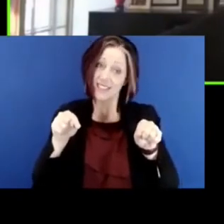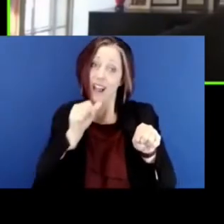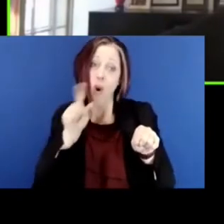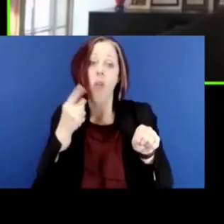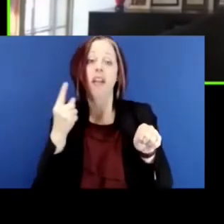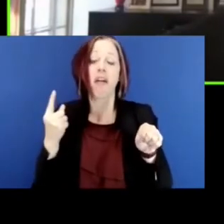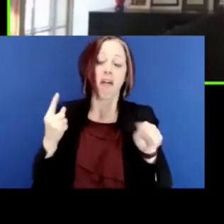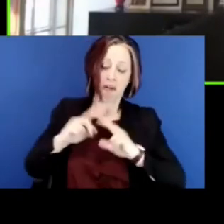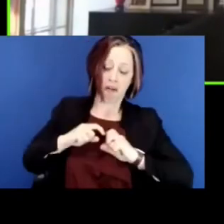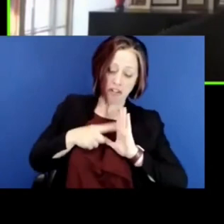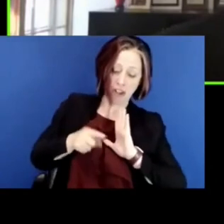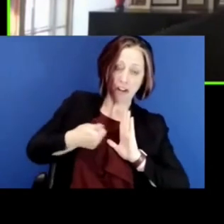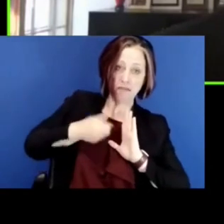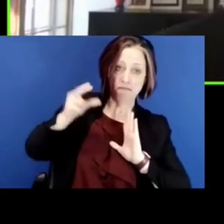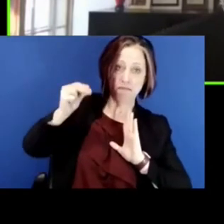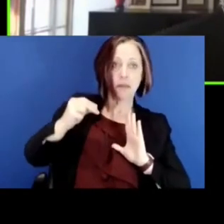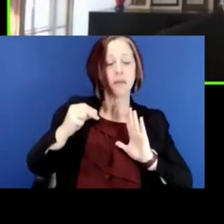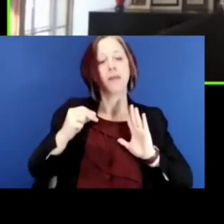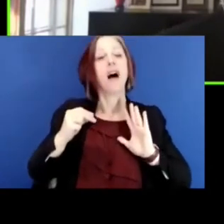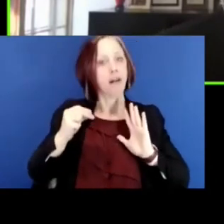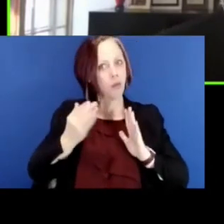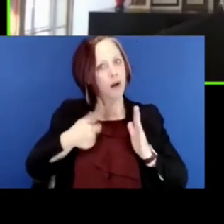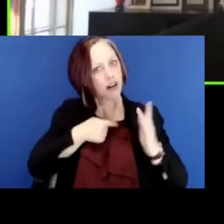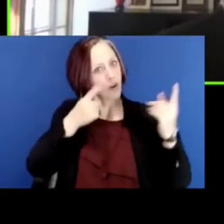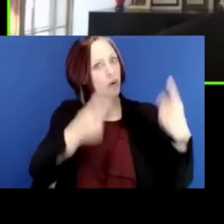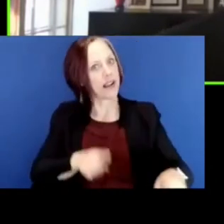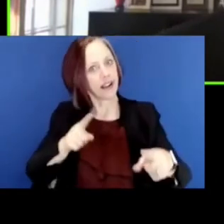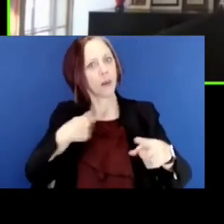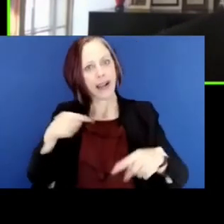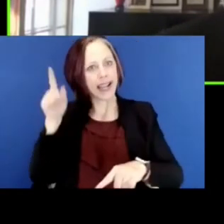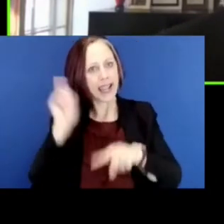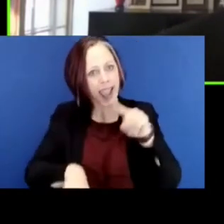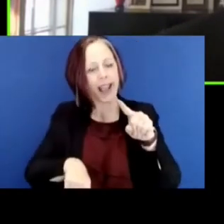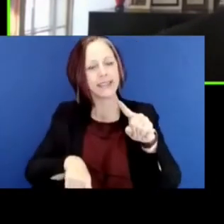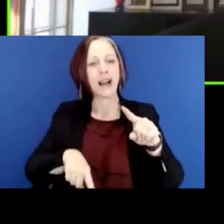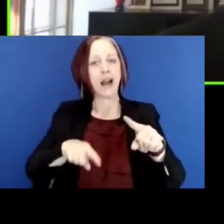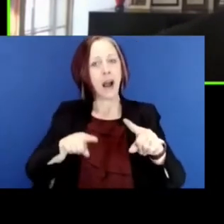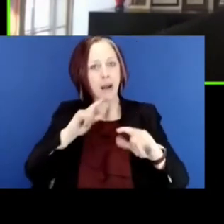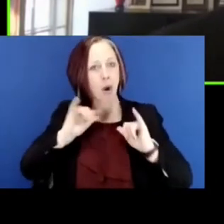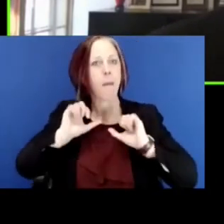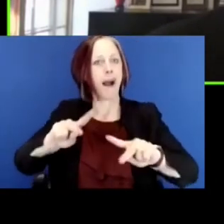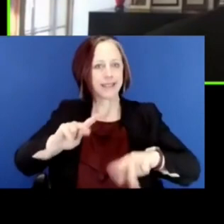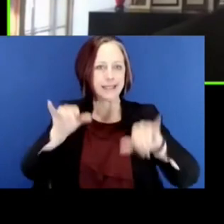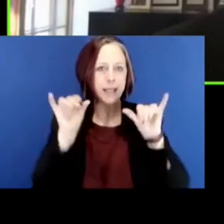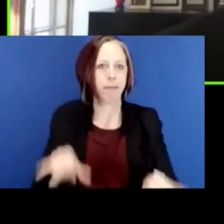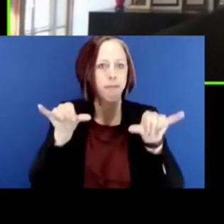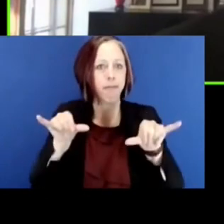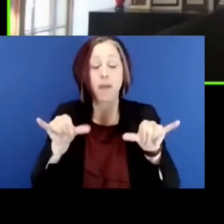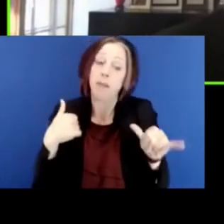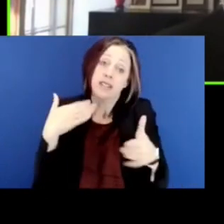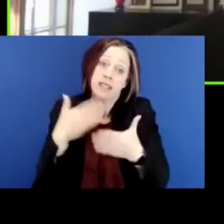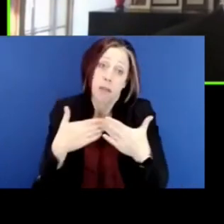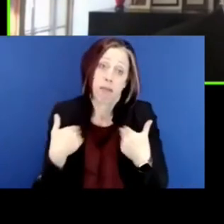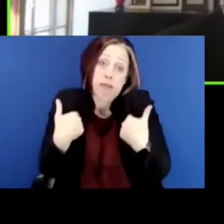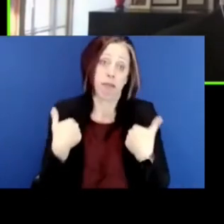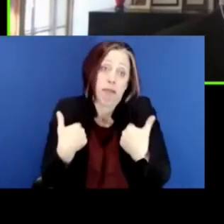check. It means that there's some agreement that we can't build back the same. Maybe there's just some shrugging